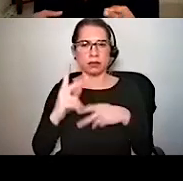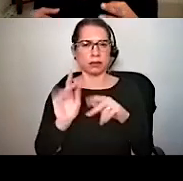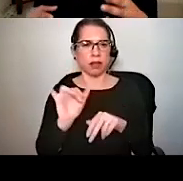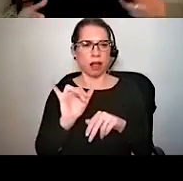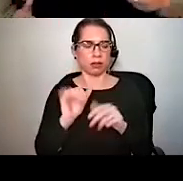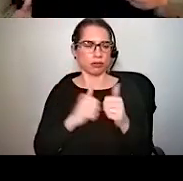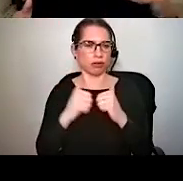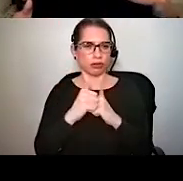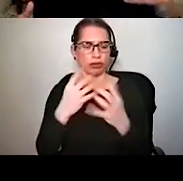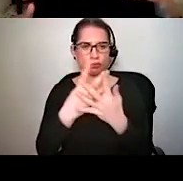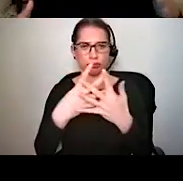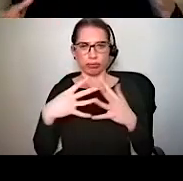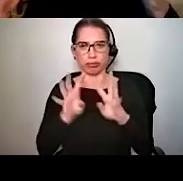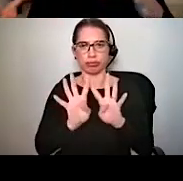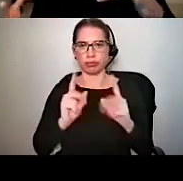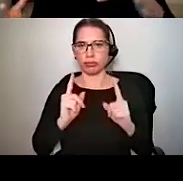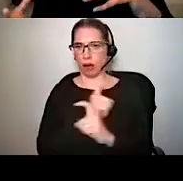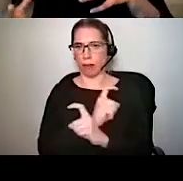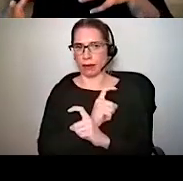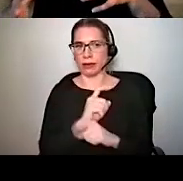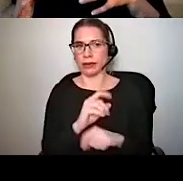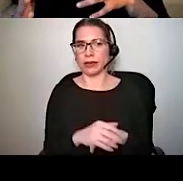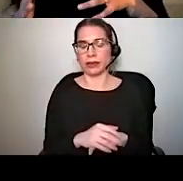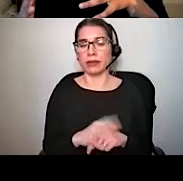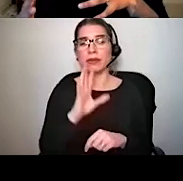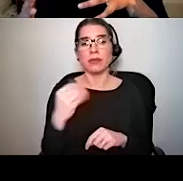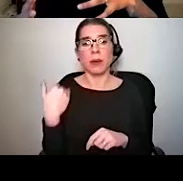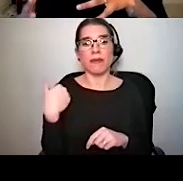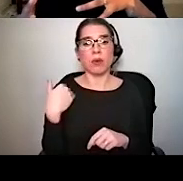how one neuron talks to another neuron,